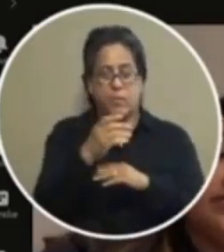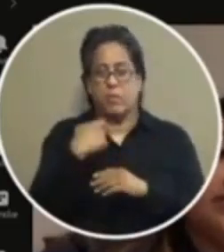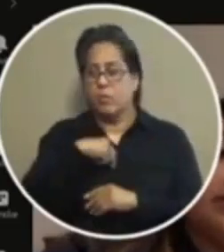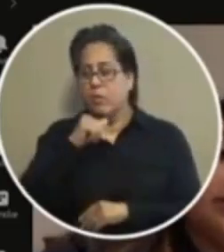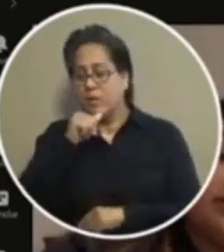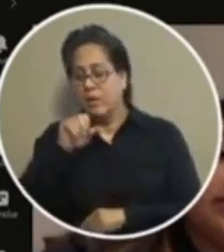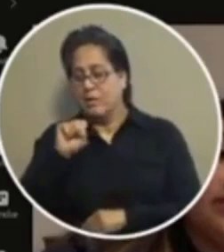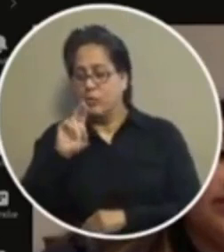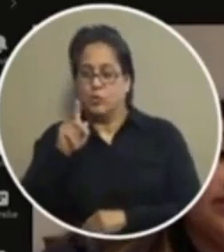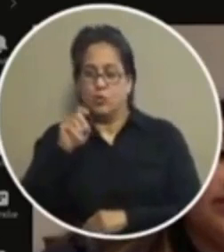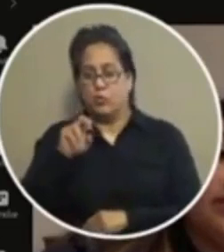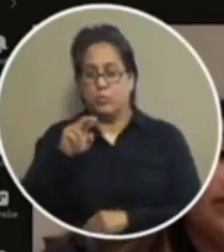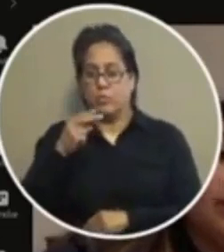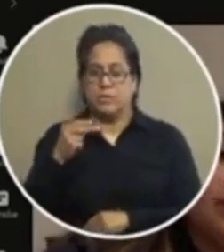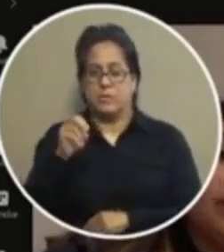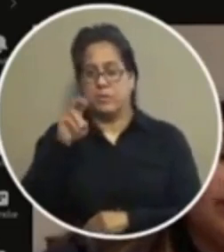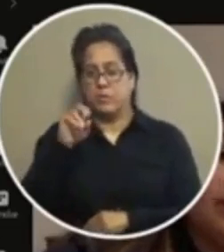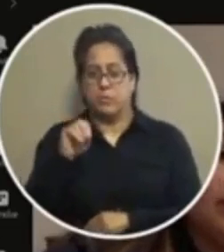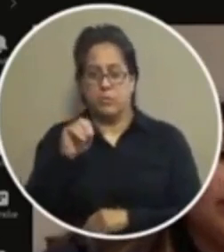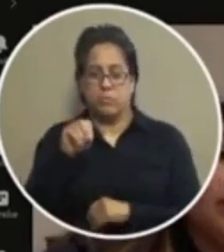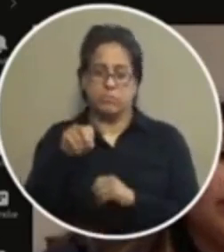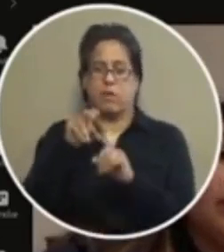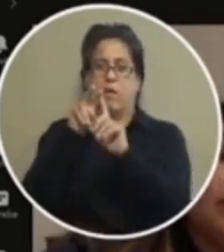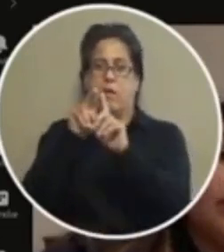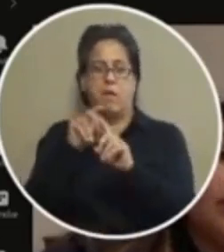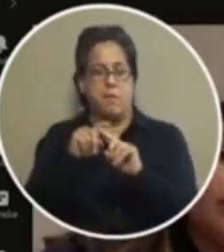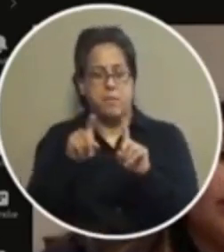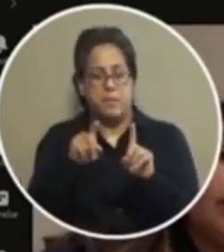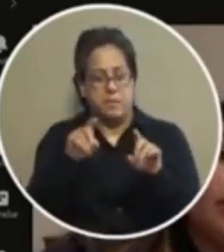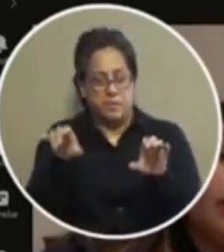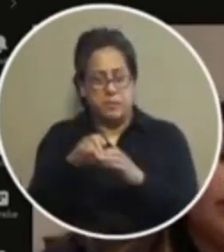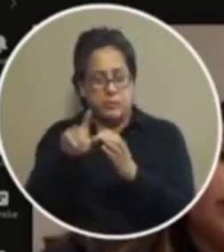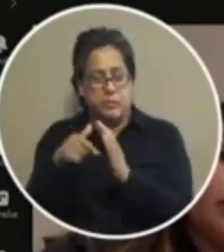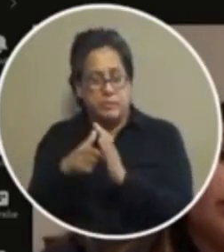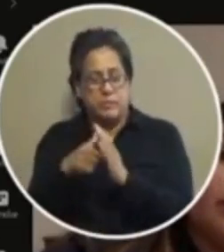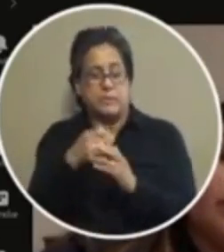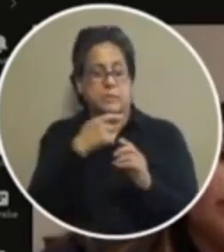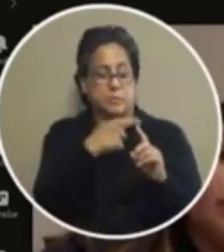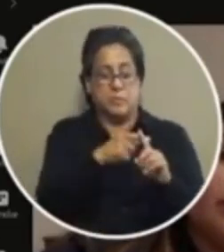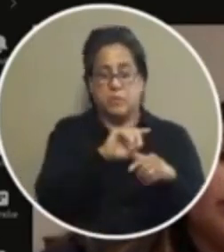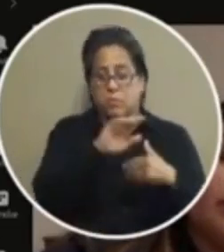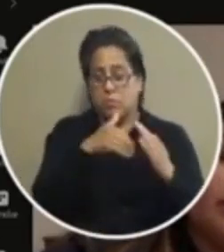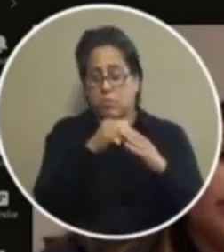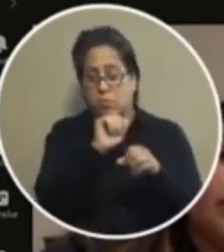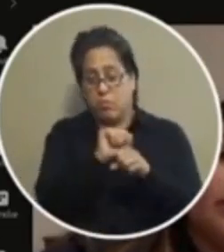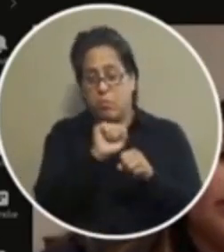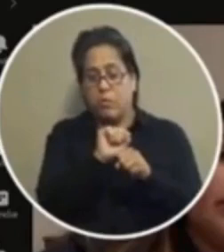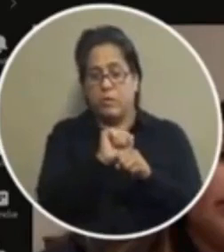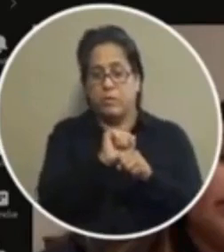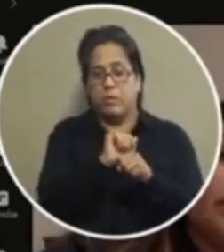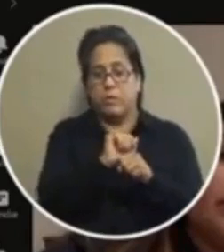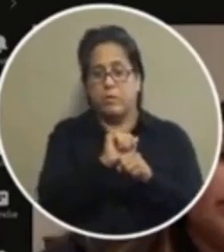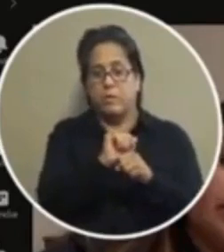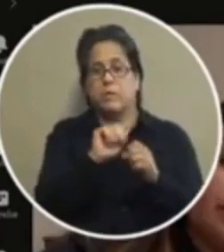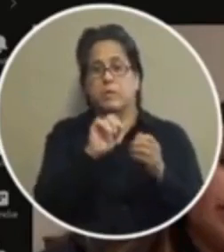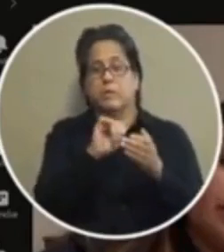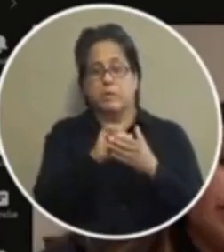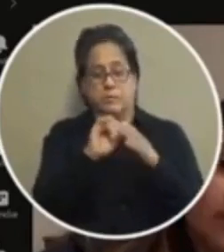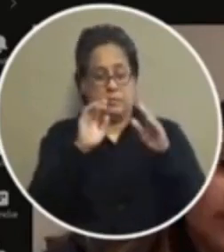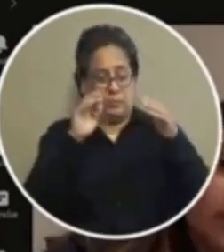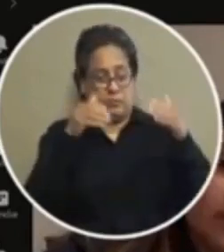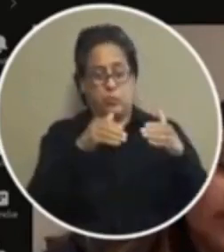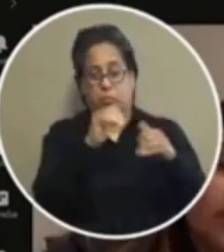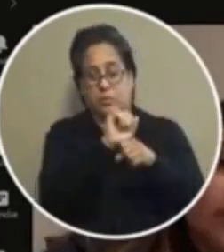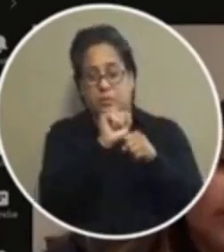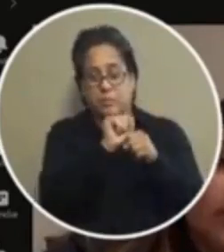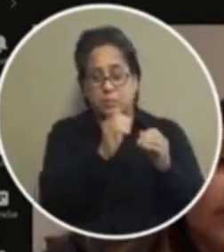right now and being able to get this done in addition to all the work that's been put in to the the focus on our